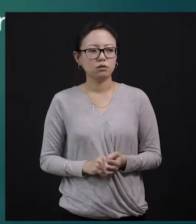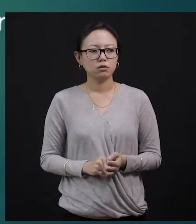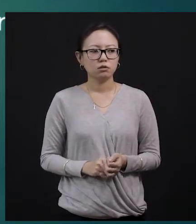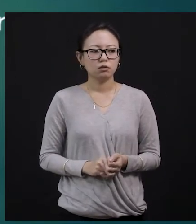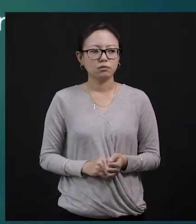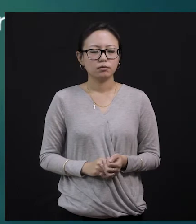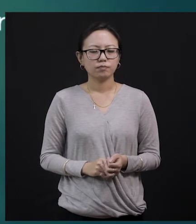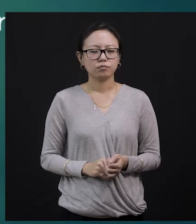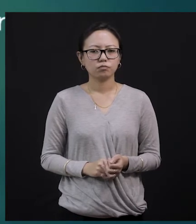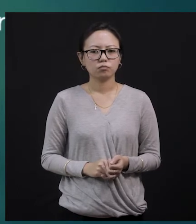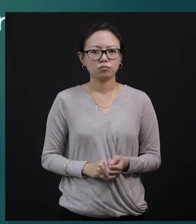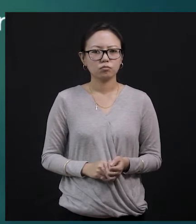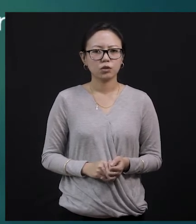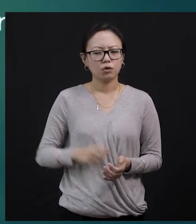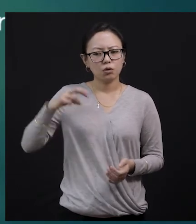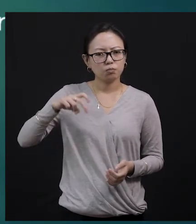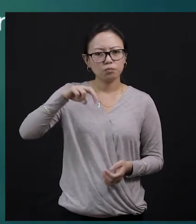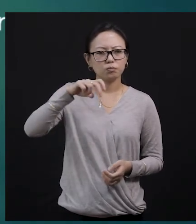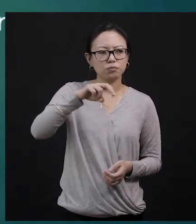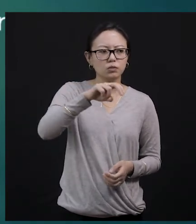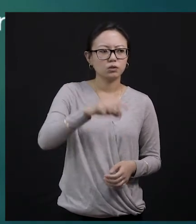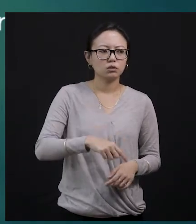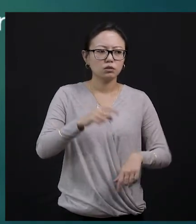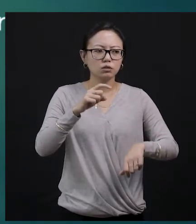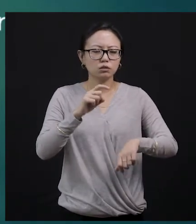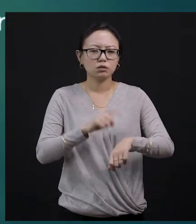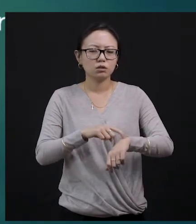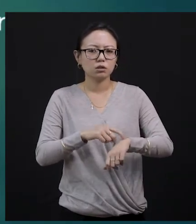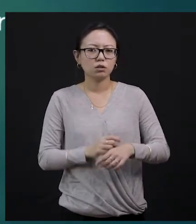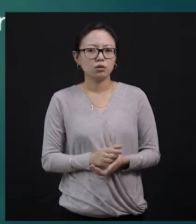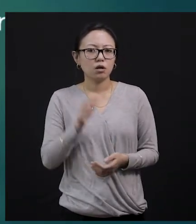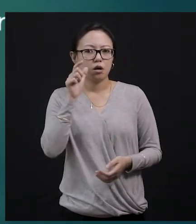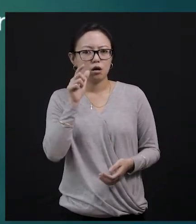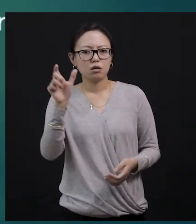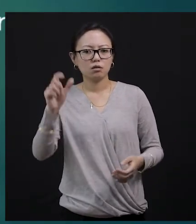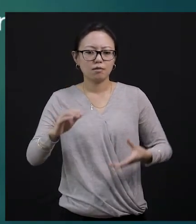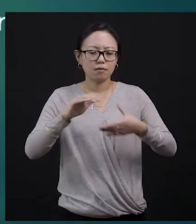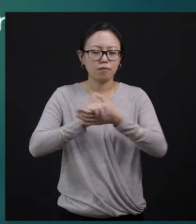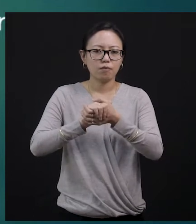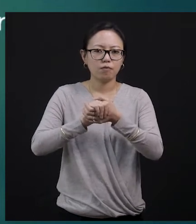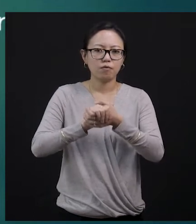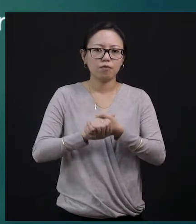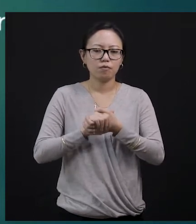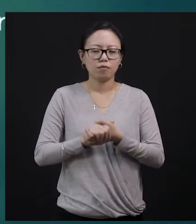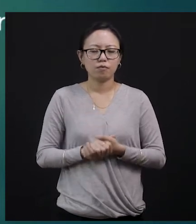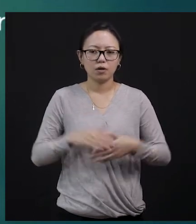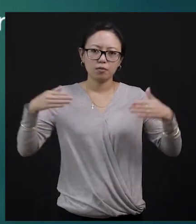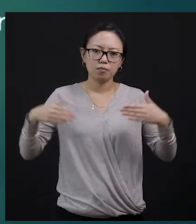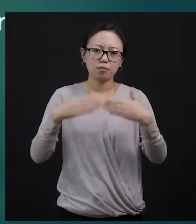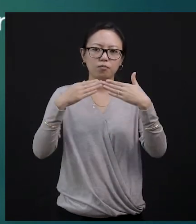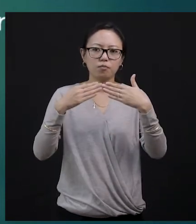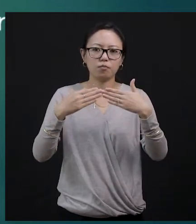when they were working, some of his friends, that means some of his uncle's friends met him and they wanted to spend some time.